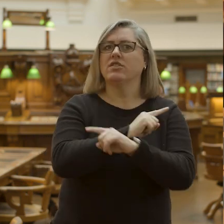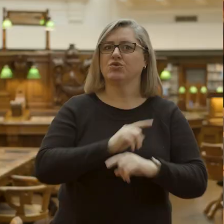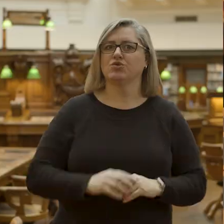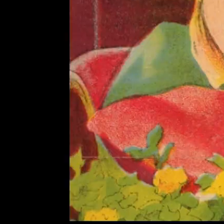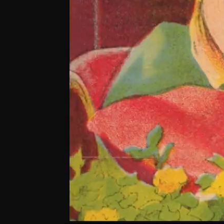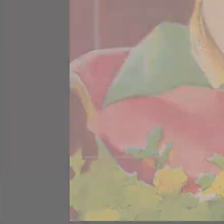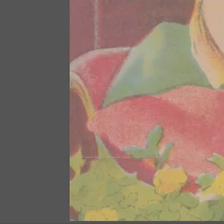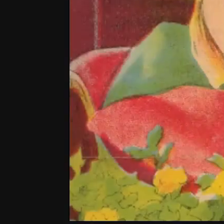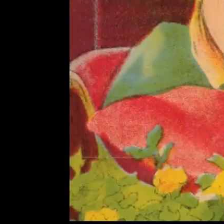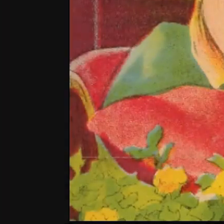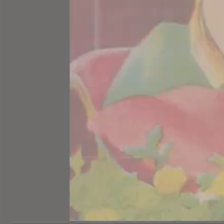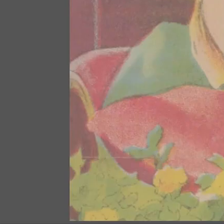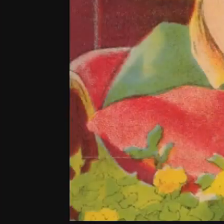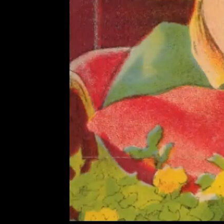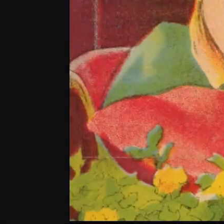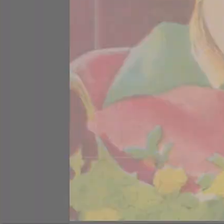changing.